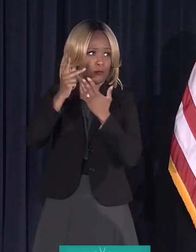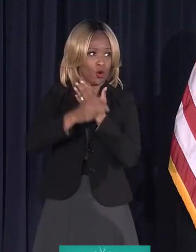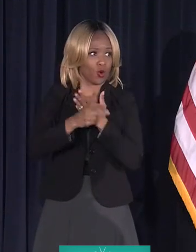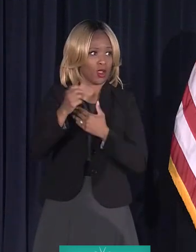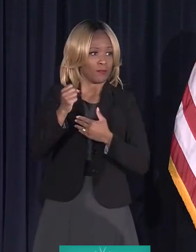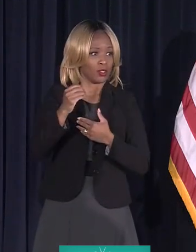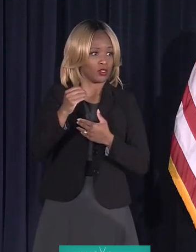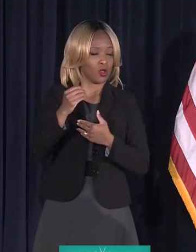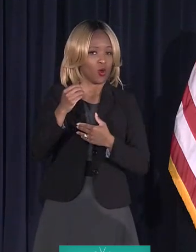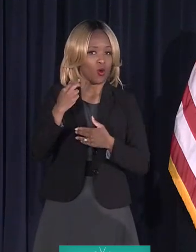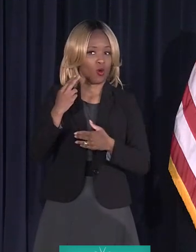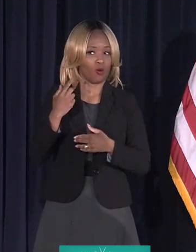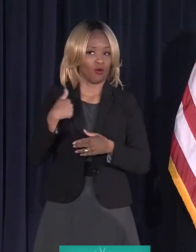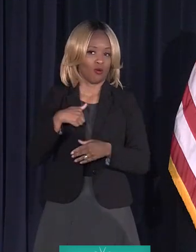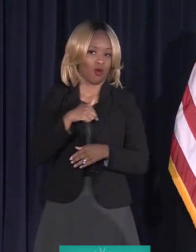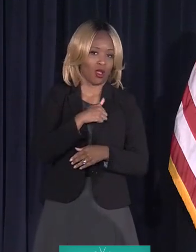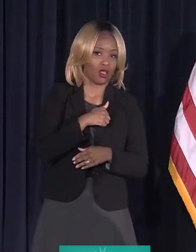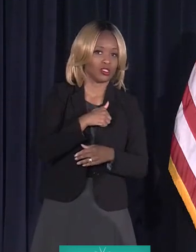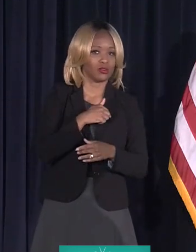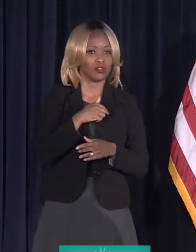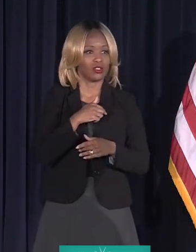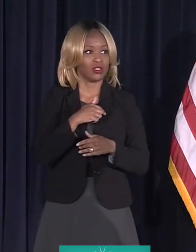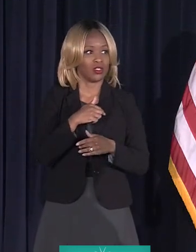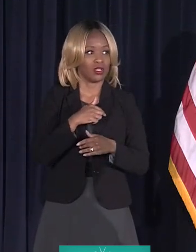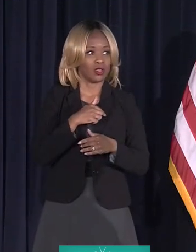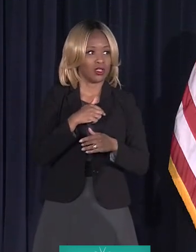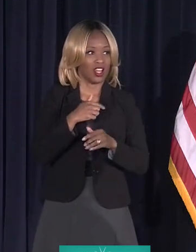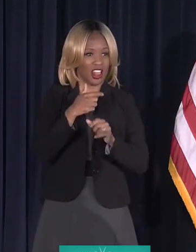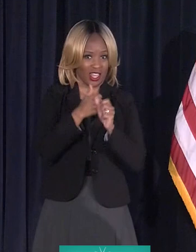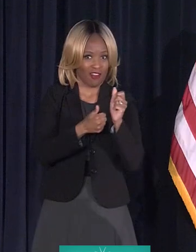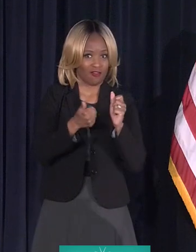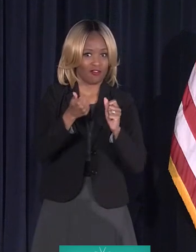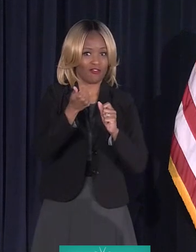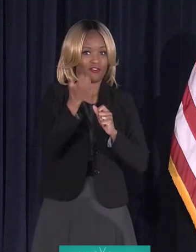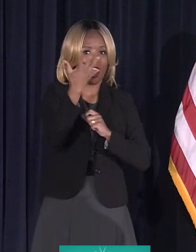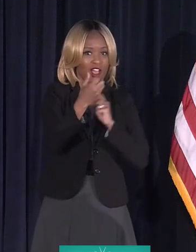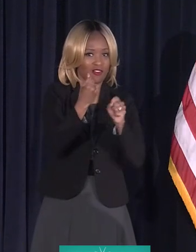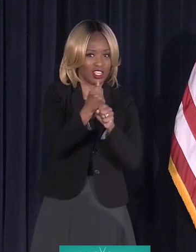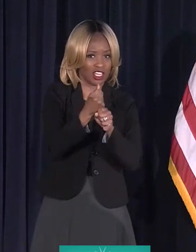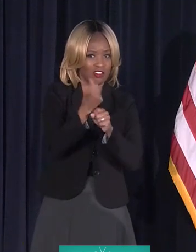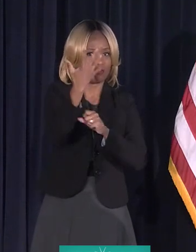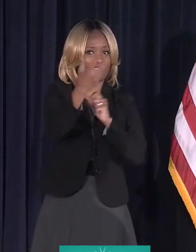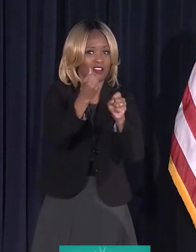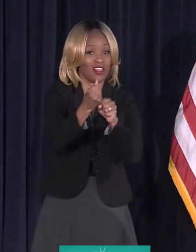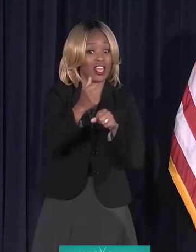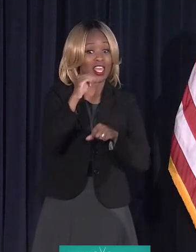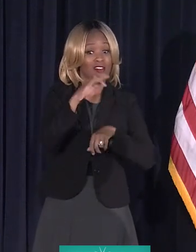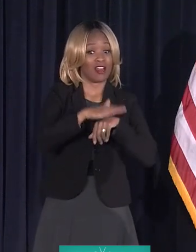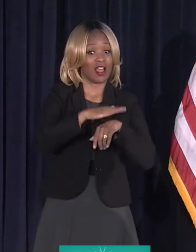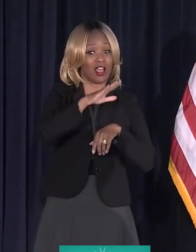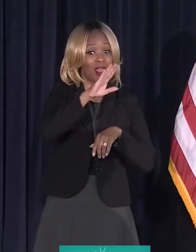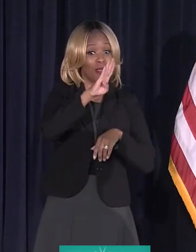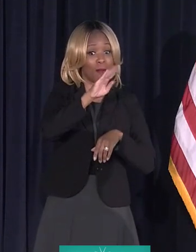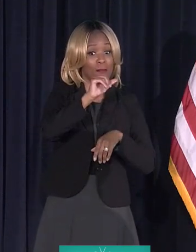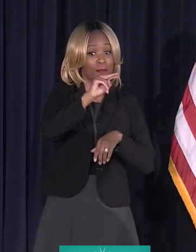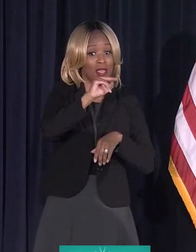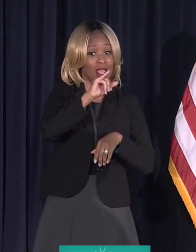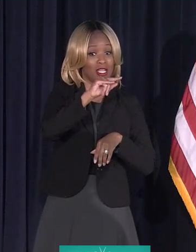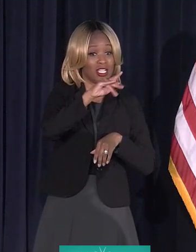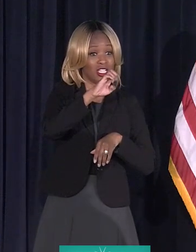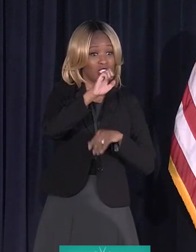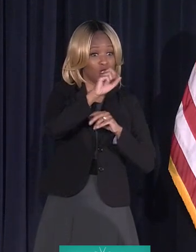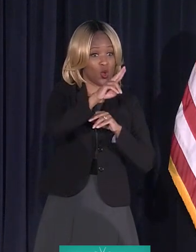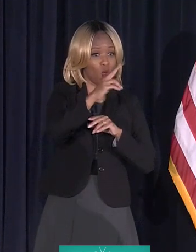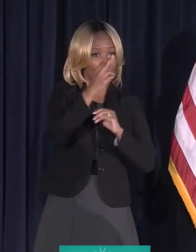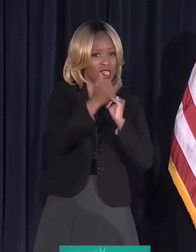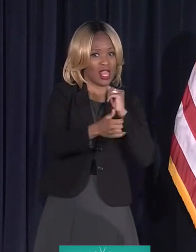when I say us, we mean circuits, at a cadence of every five years. If you're on Beneteau, the last time you had a